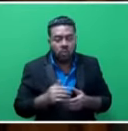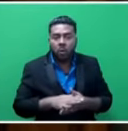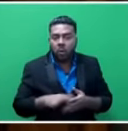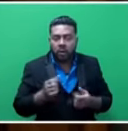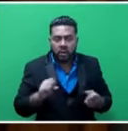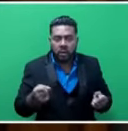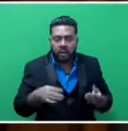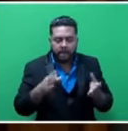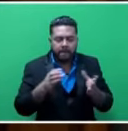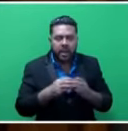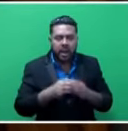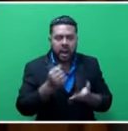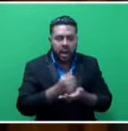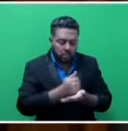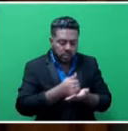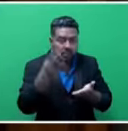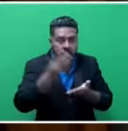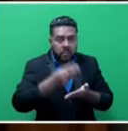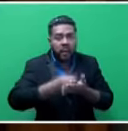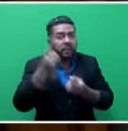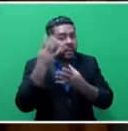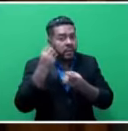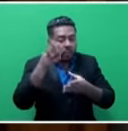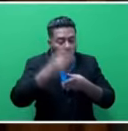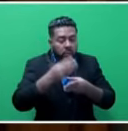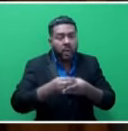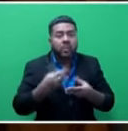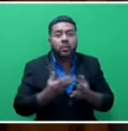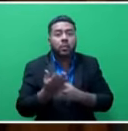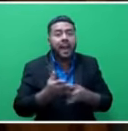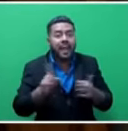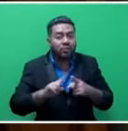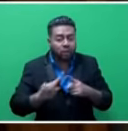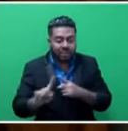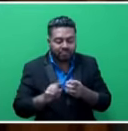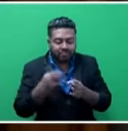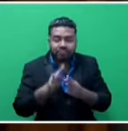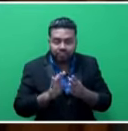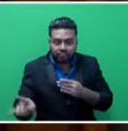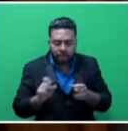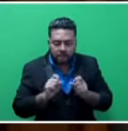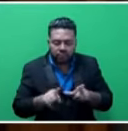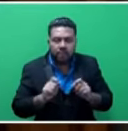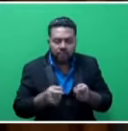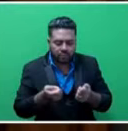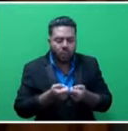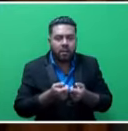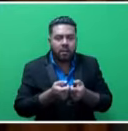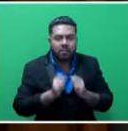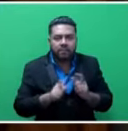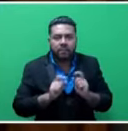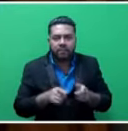the bank account details. Payment to supplies is done through electronic fund transfer. Payment to bank is now done through online transactive